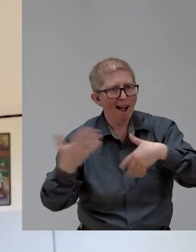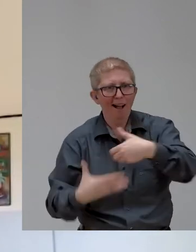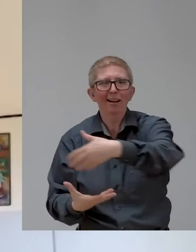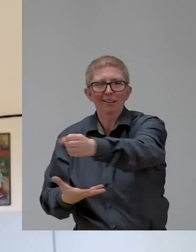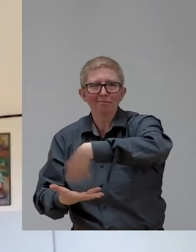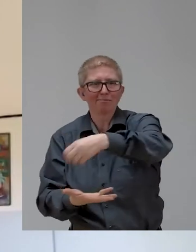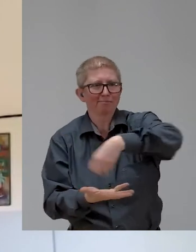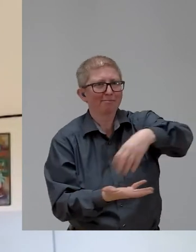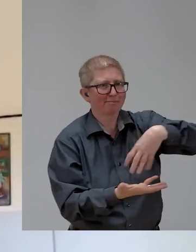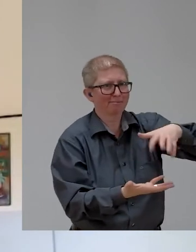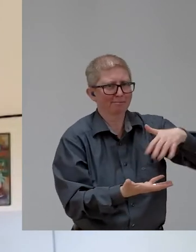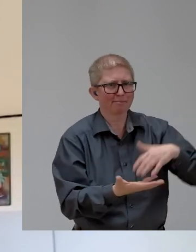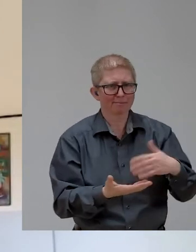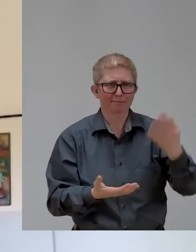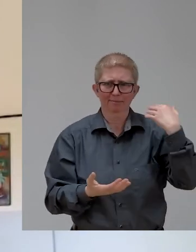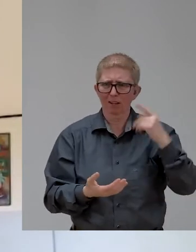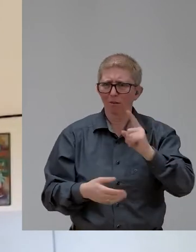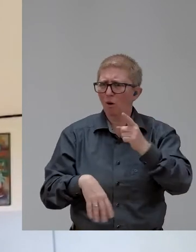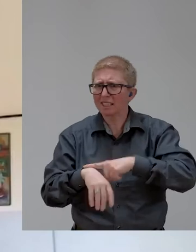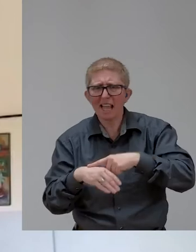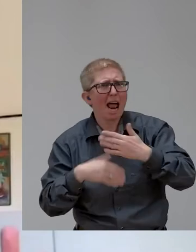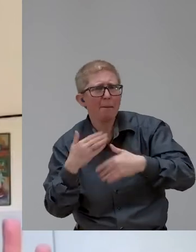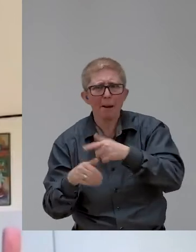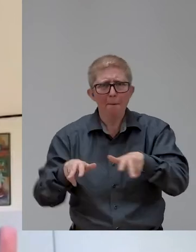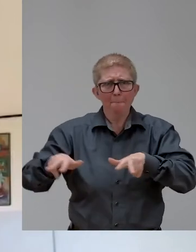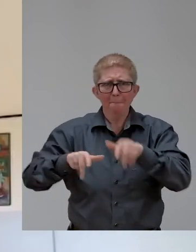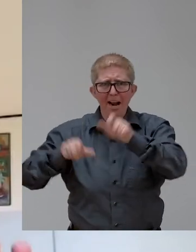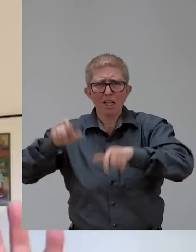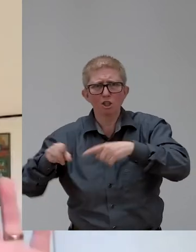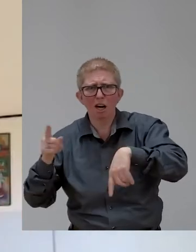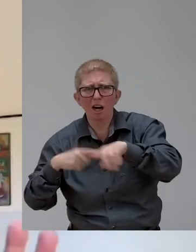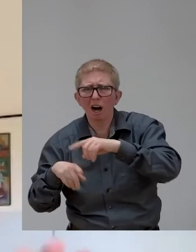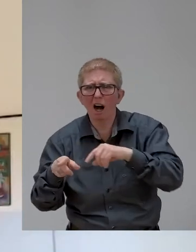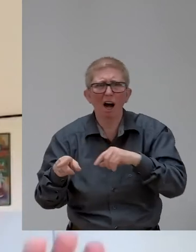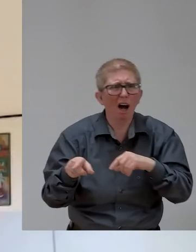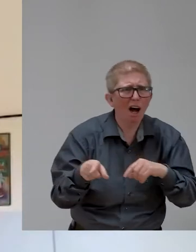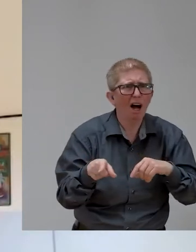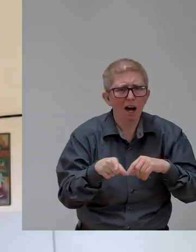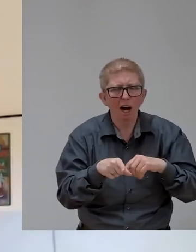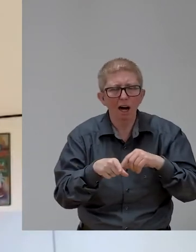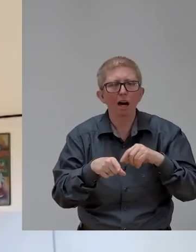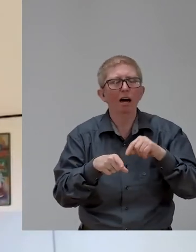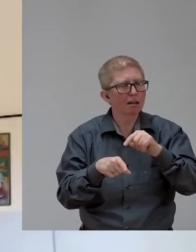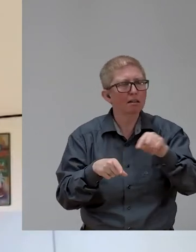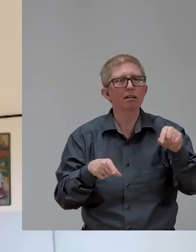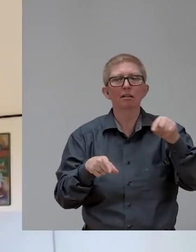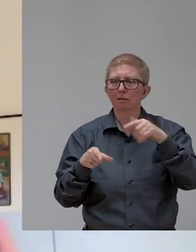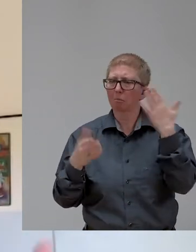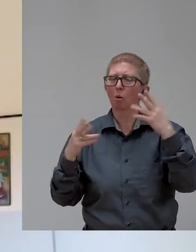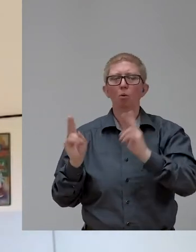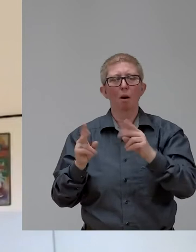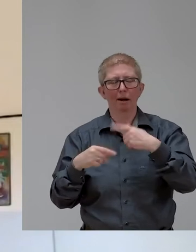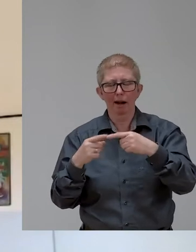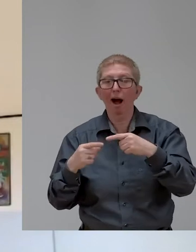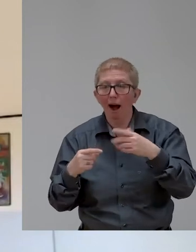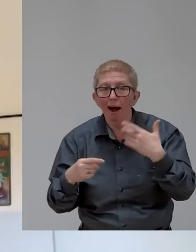Microsoft suddenly realized they already had a disability in their team and it was talent that they couldn't do without. And this gives them the confidence to bring